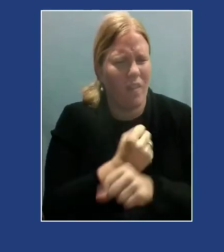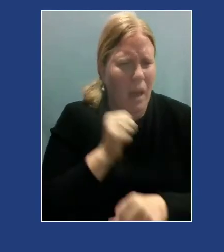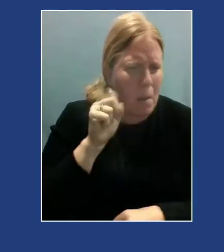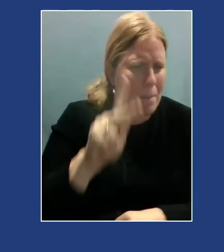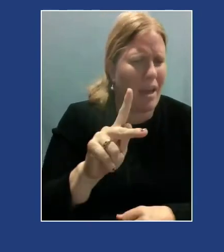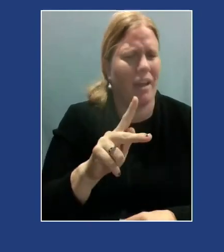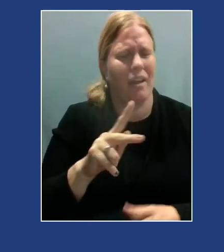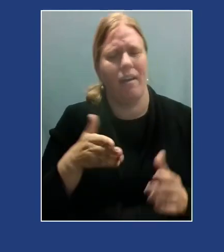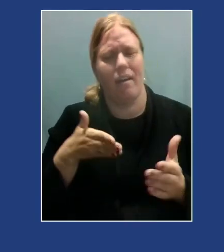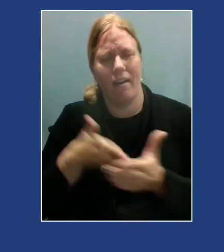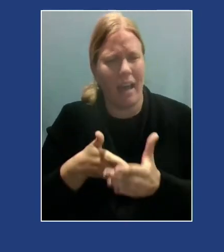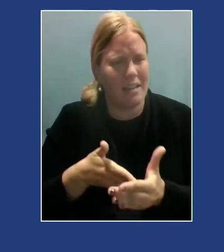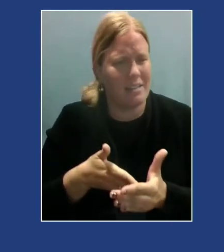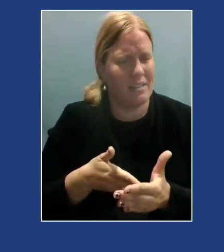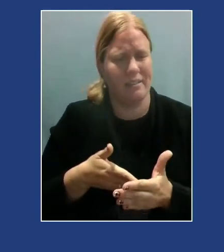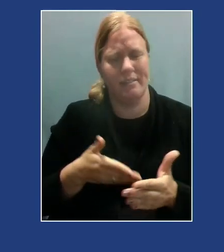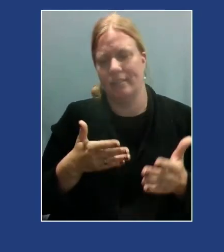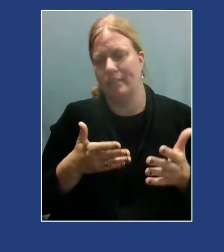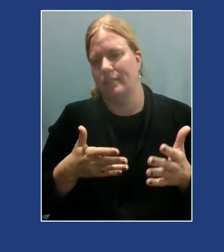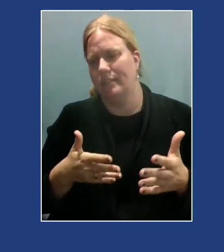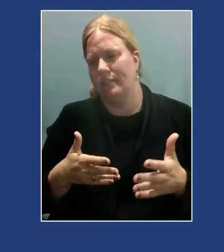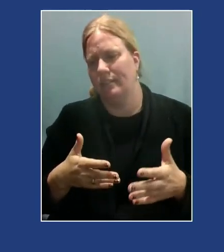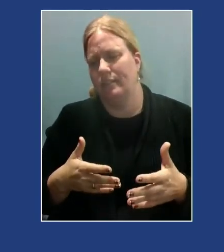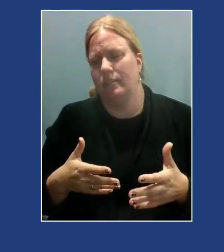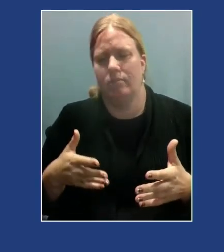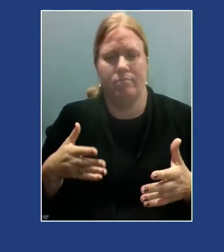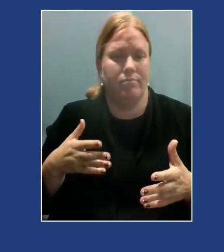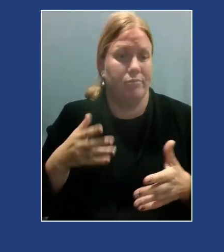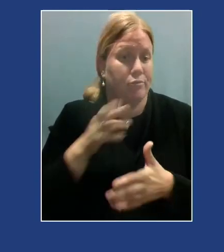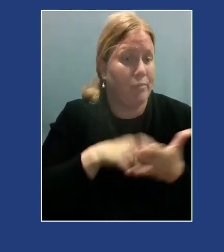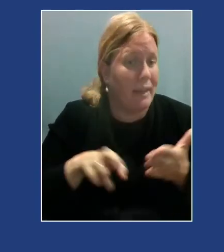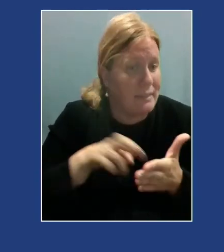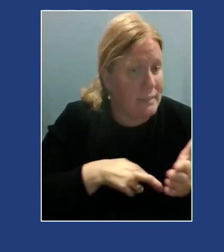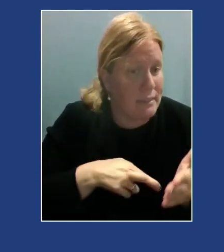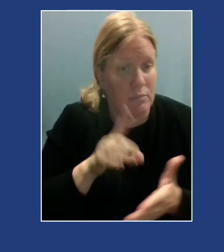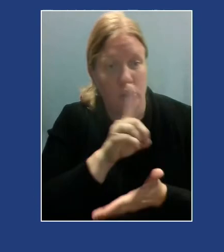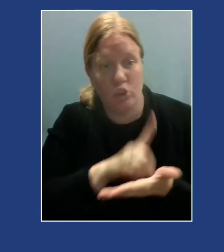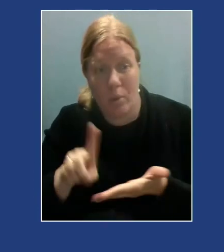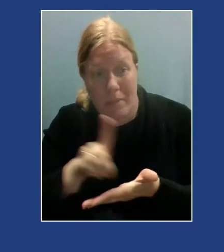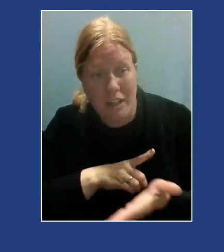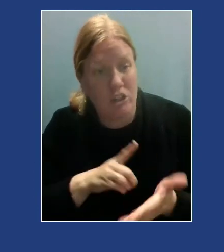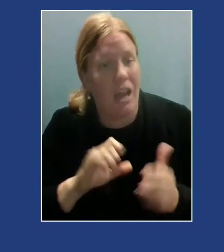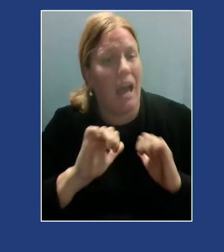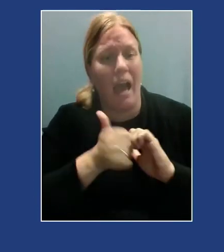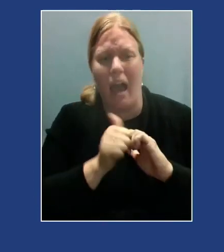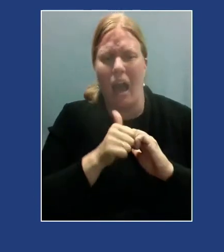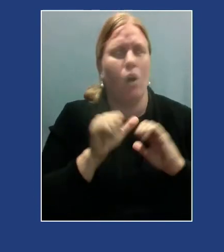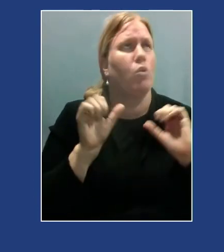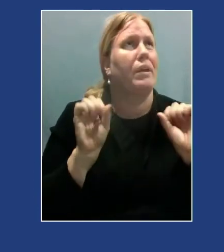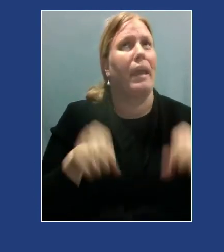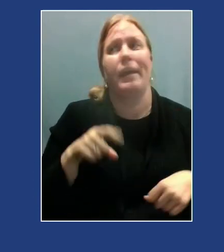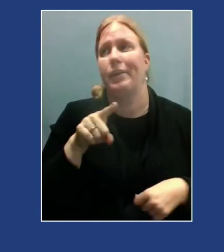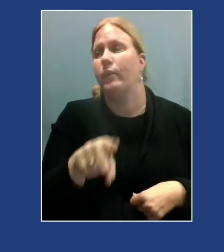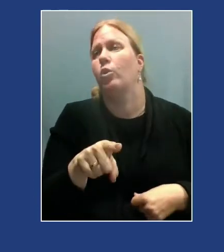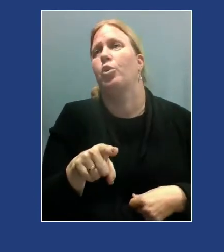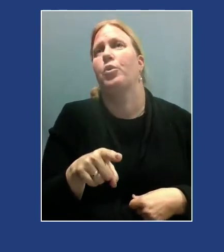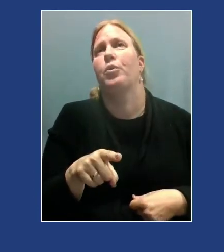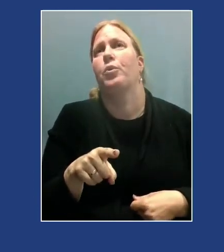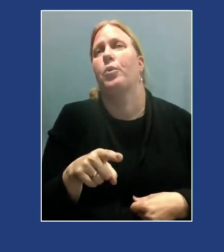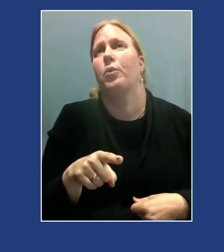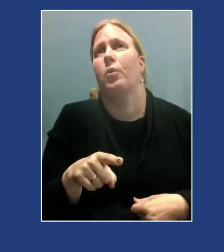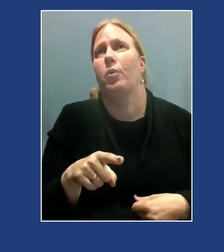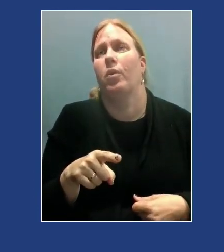and capitalism. Right? How do you show up and support your body? How can you operate from a bottom-up